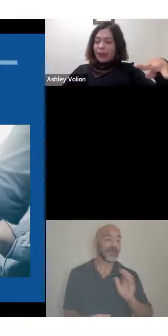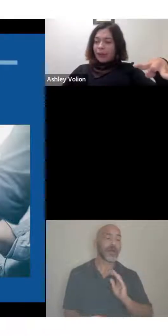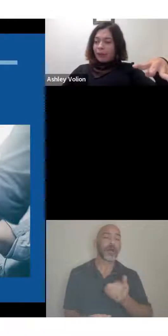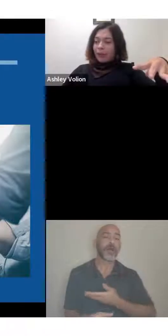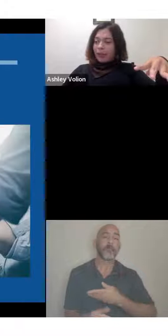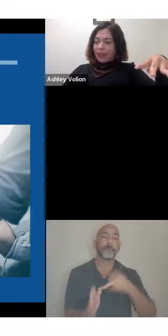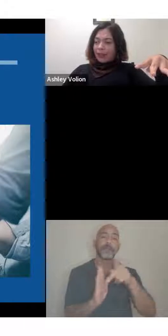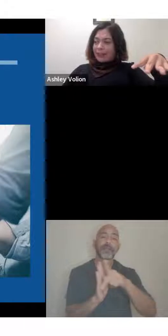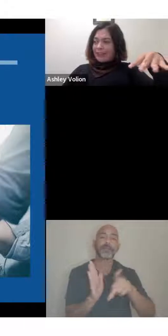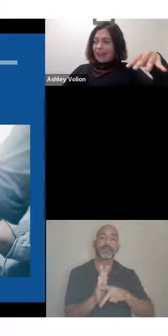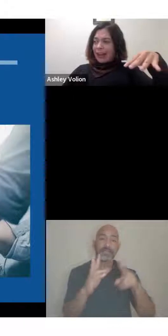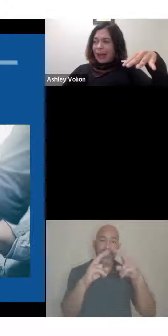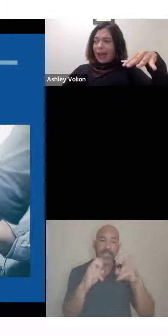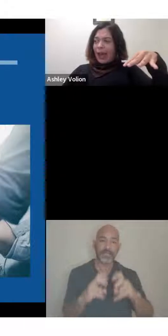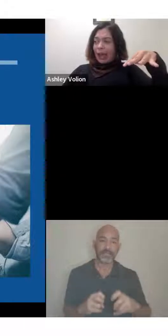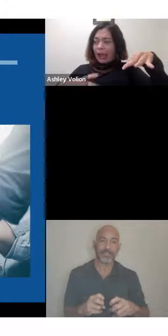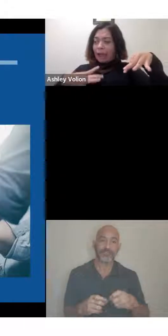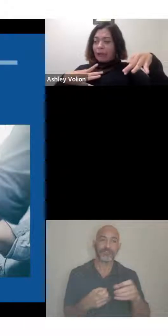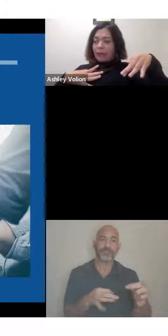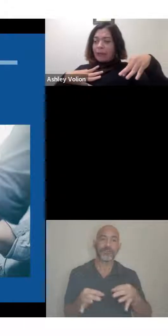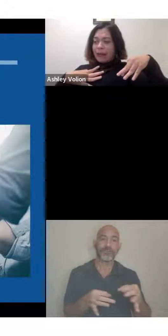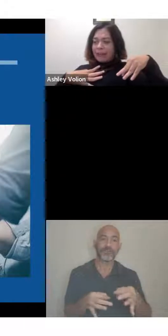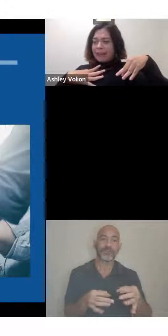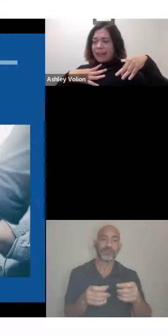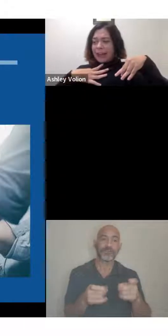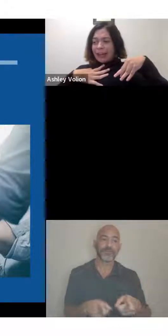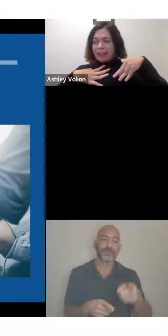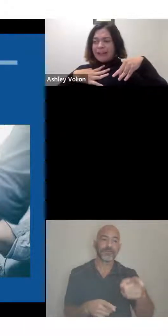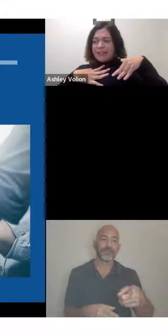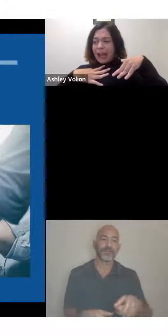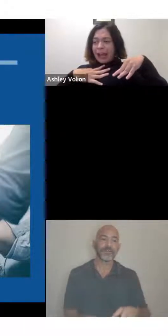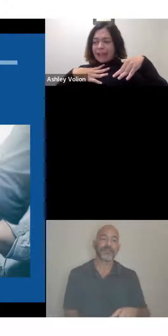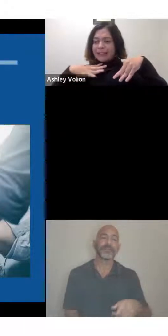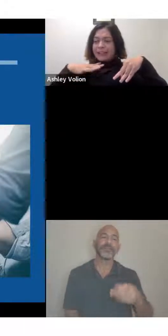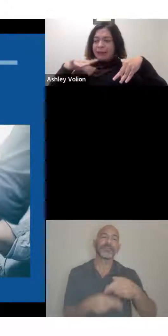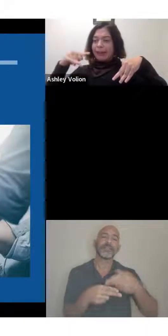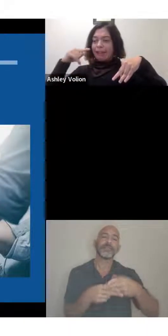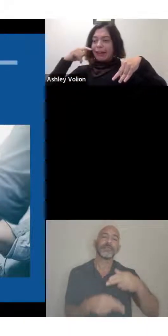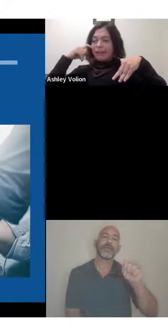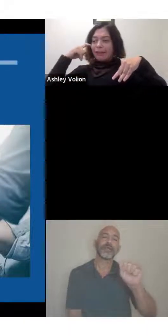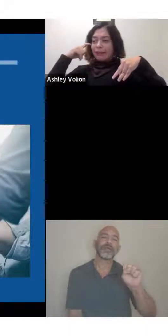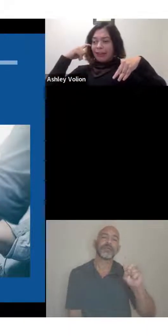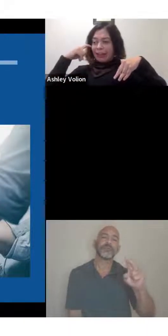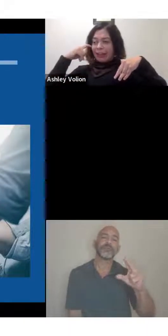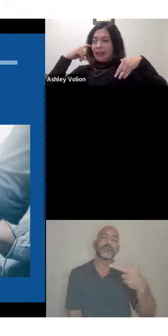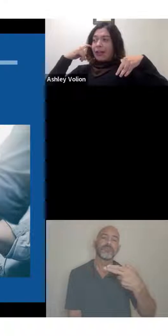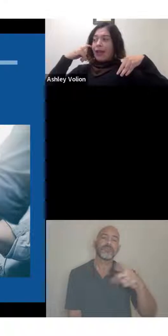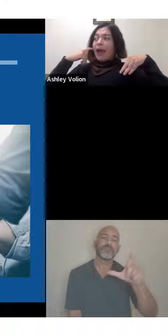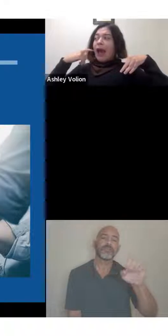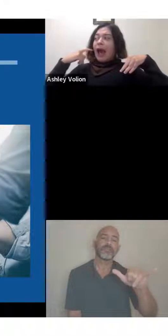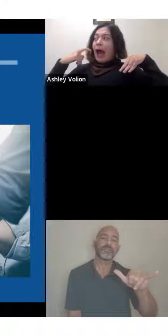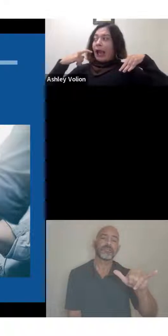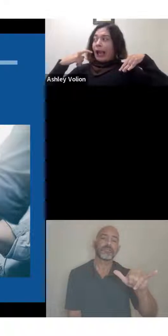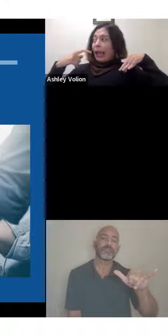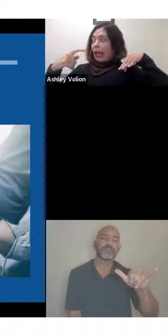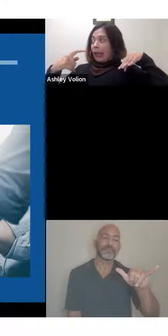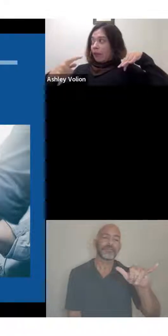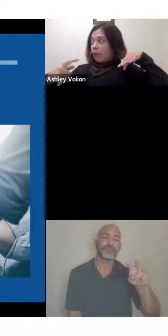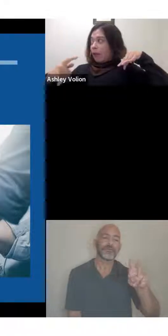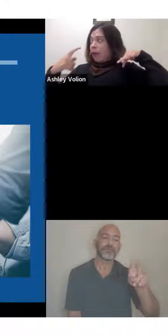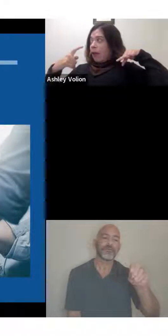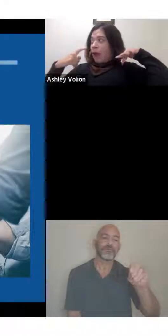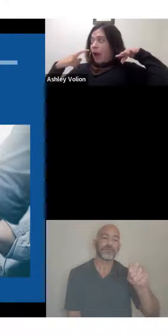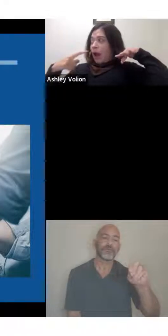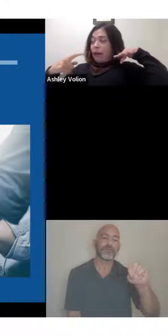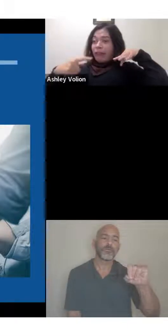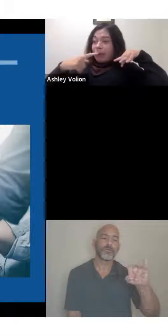all for being with us today. I am the Policy Analyst at Disability Rights and Disability Rights I am